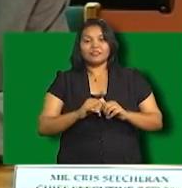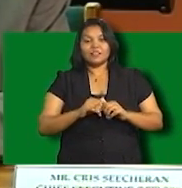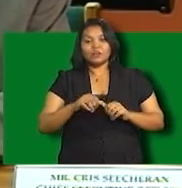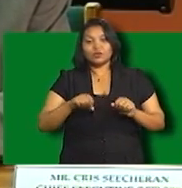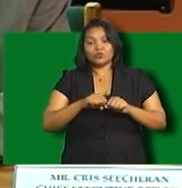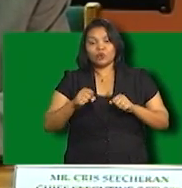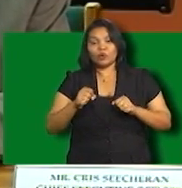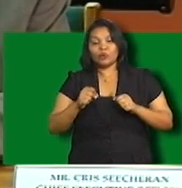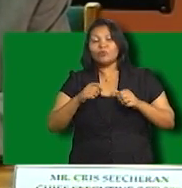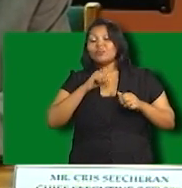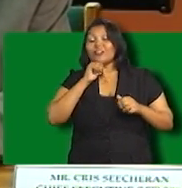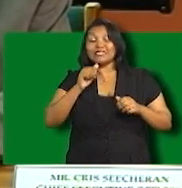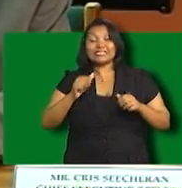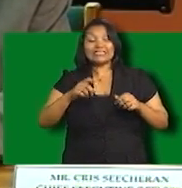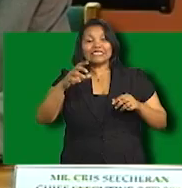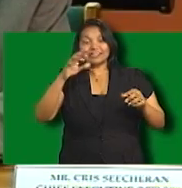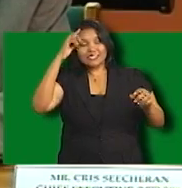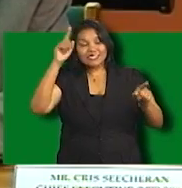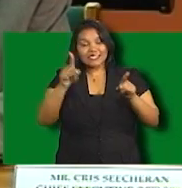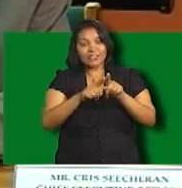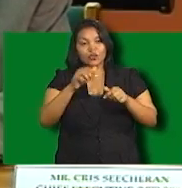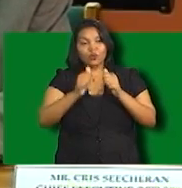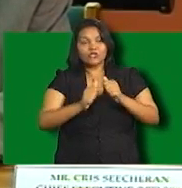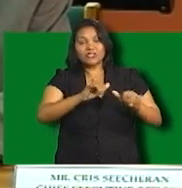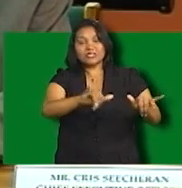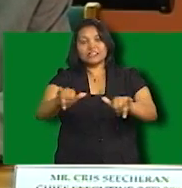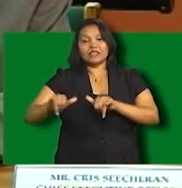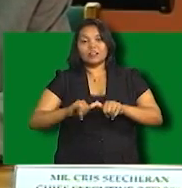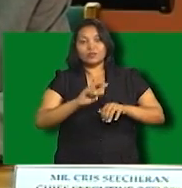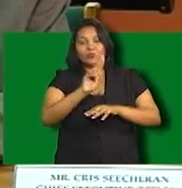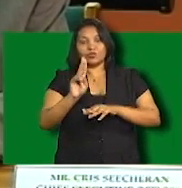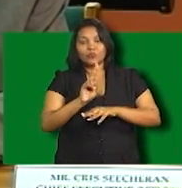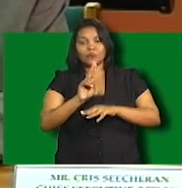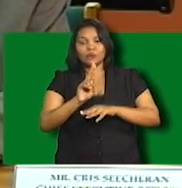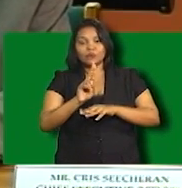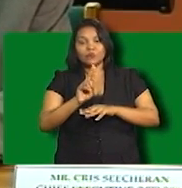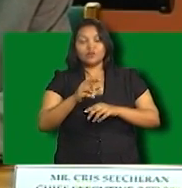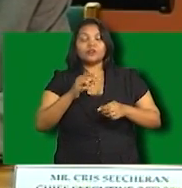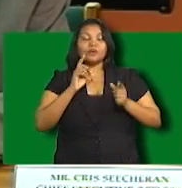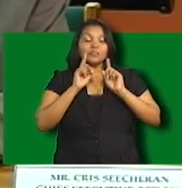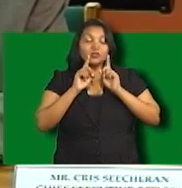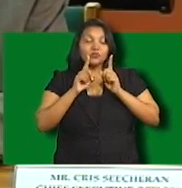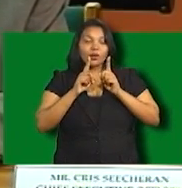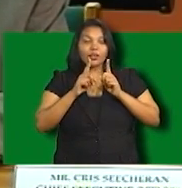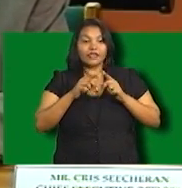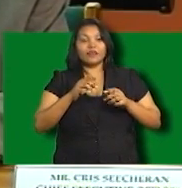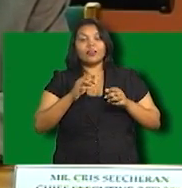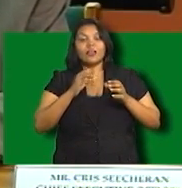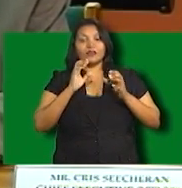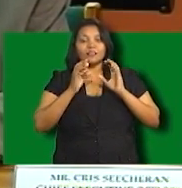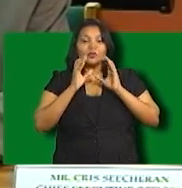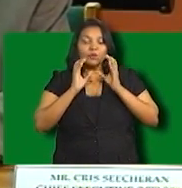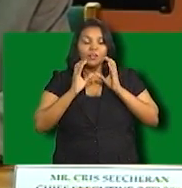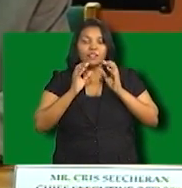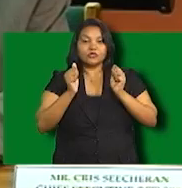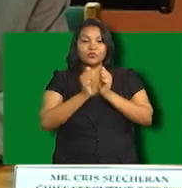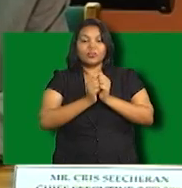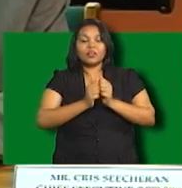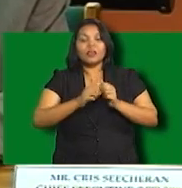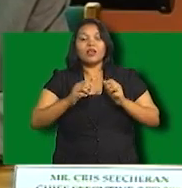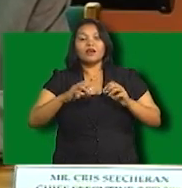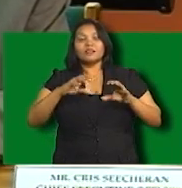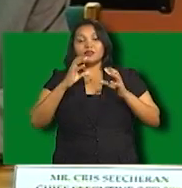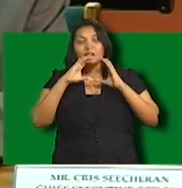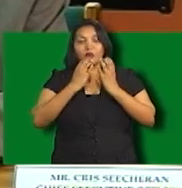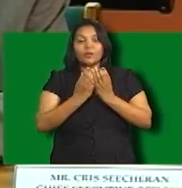we haven't yet hung our hat on any particular standard. The sort of considerations are ongoing with all the stakeholders,